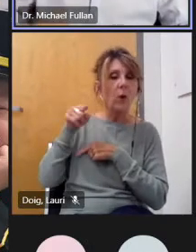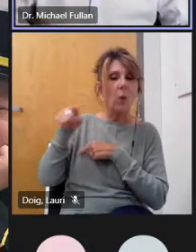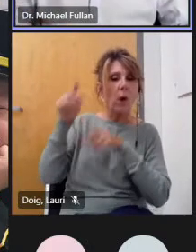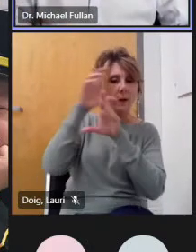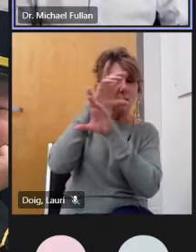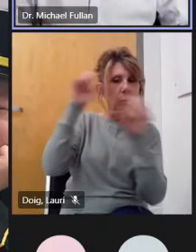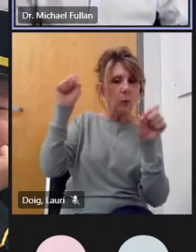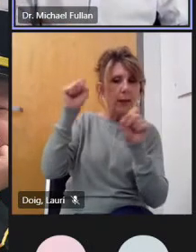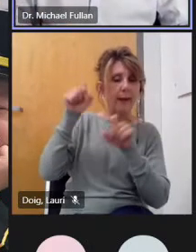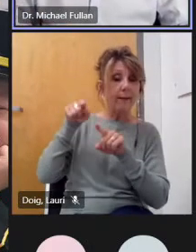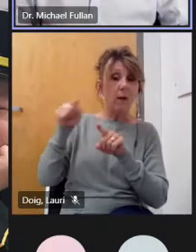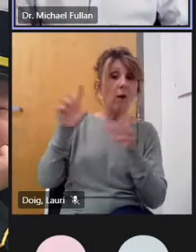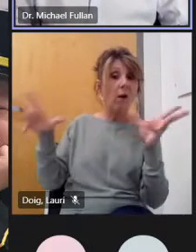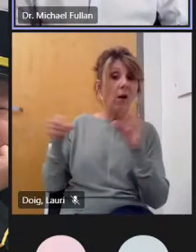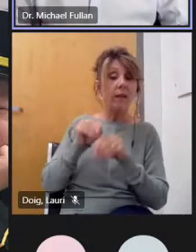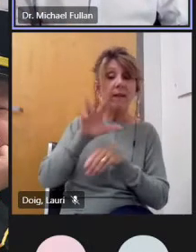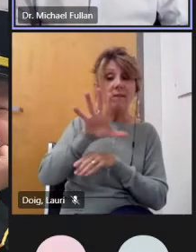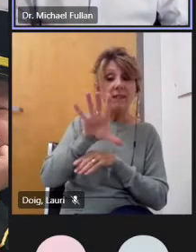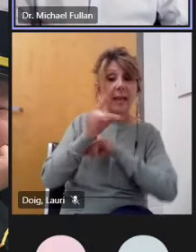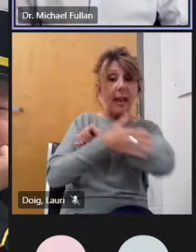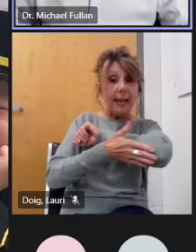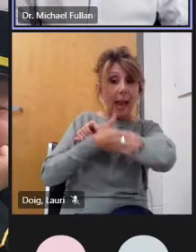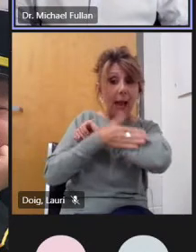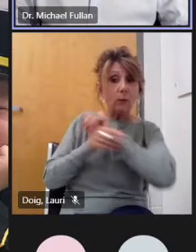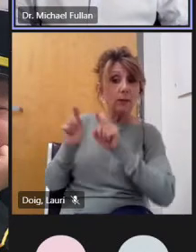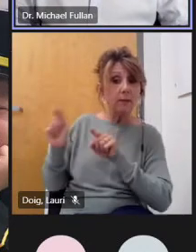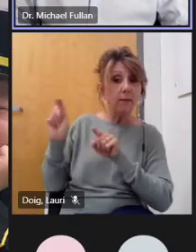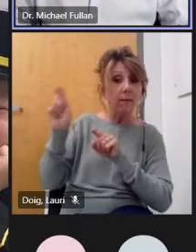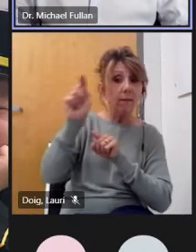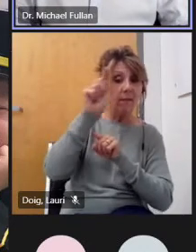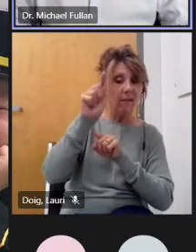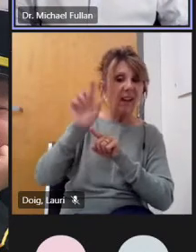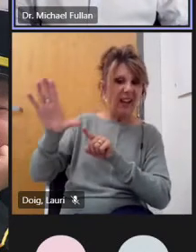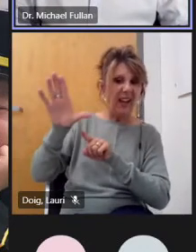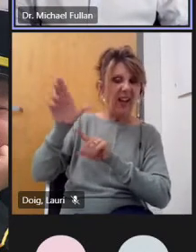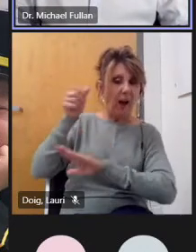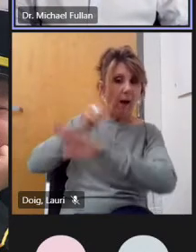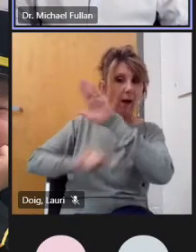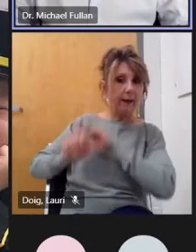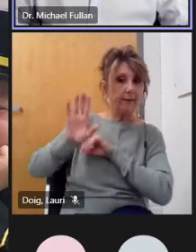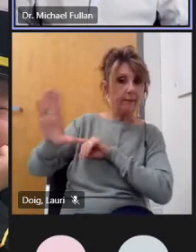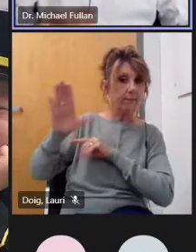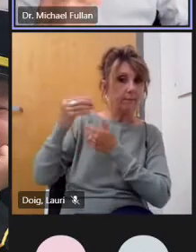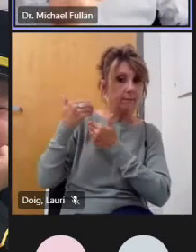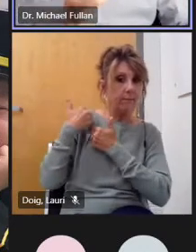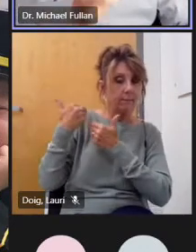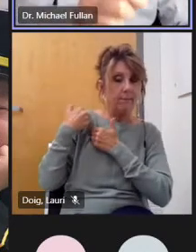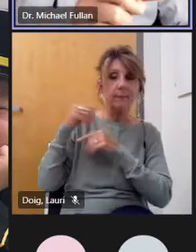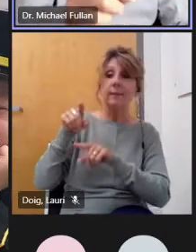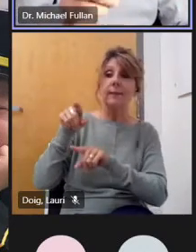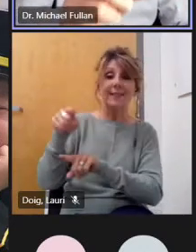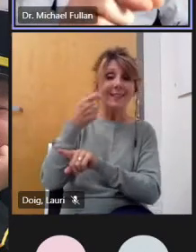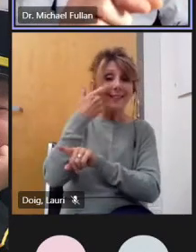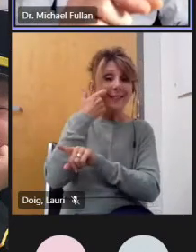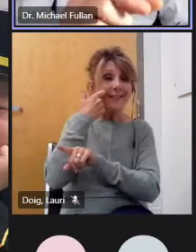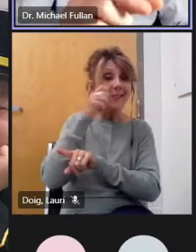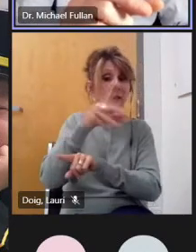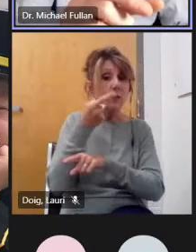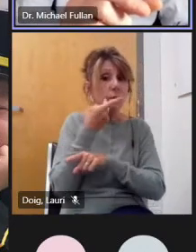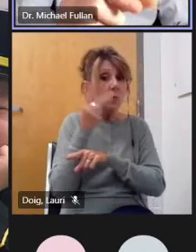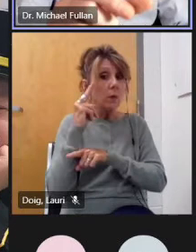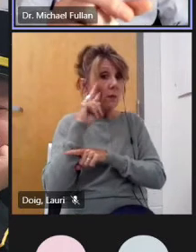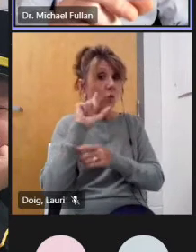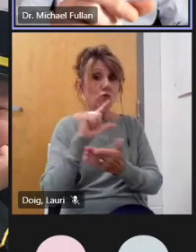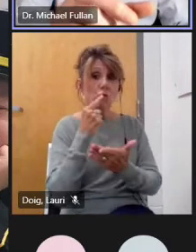counties there are 58 counties and he said he was at a graduation ceremony two days before and the students graduating